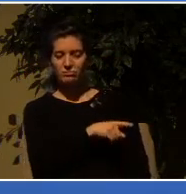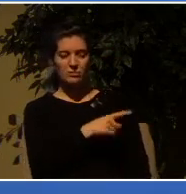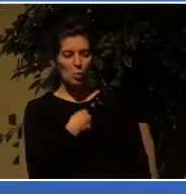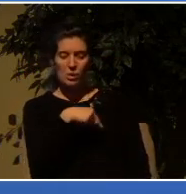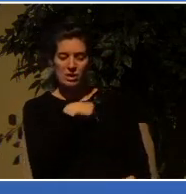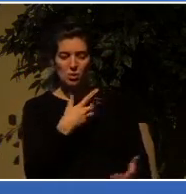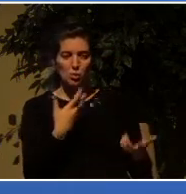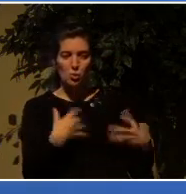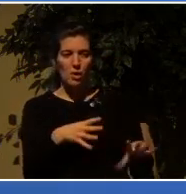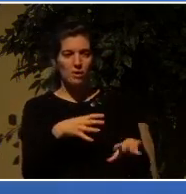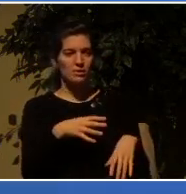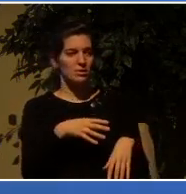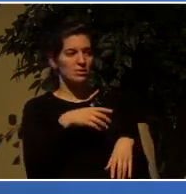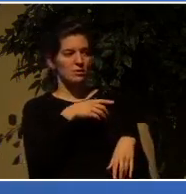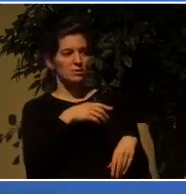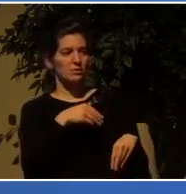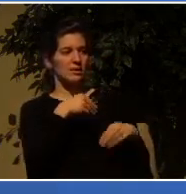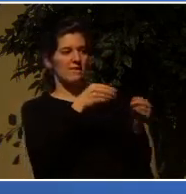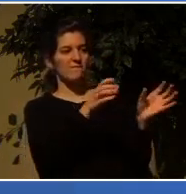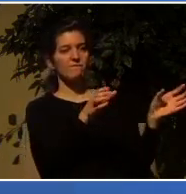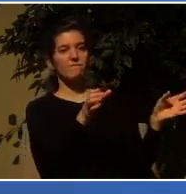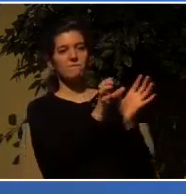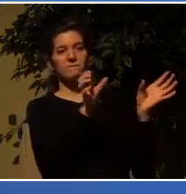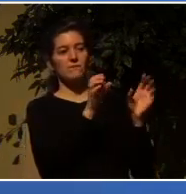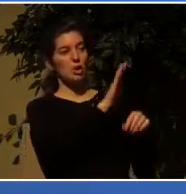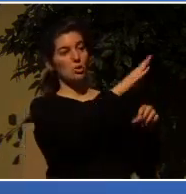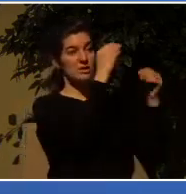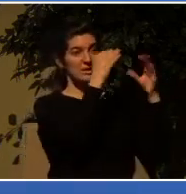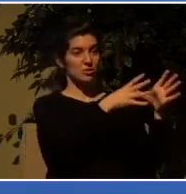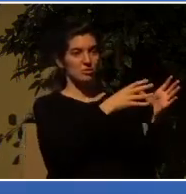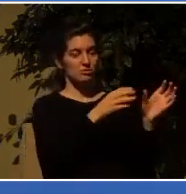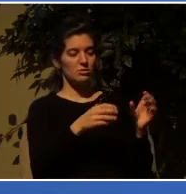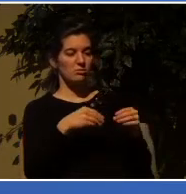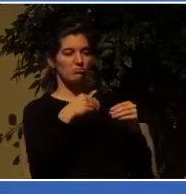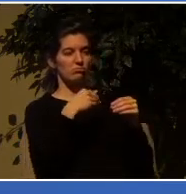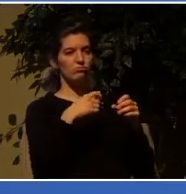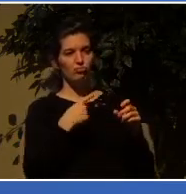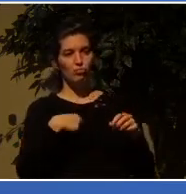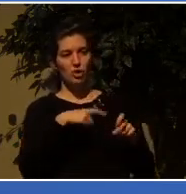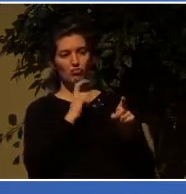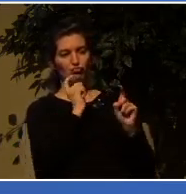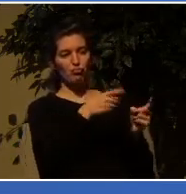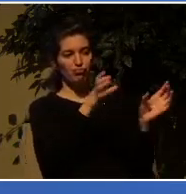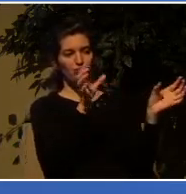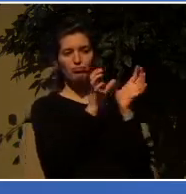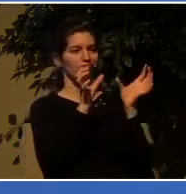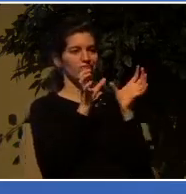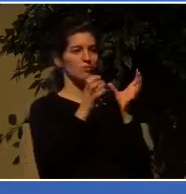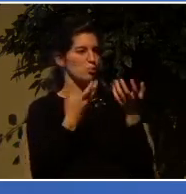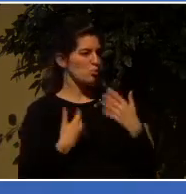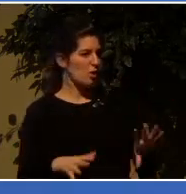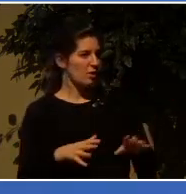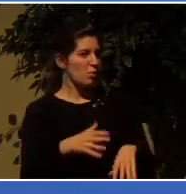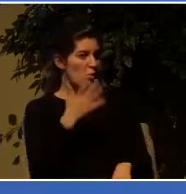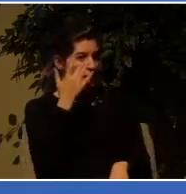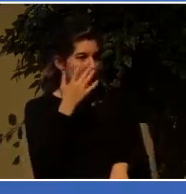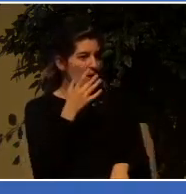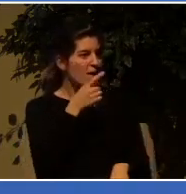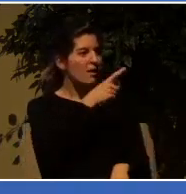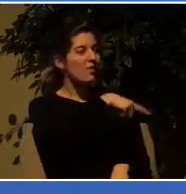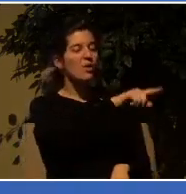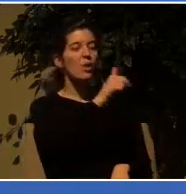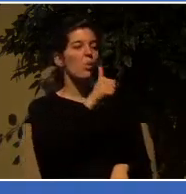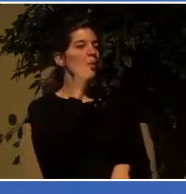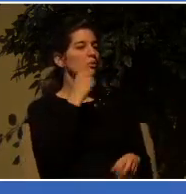want to certify the teachers coming from Trinity Western University because they will not support our secular